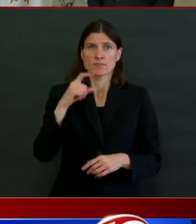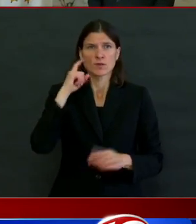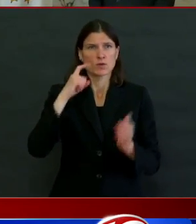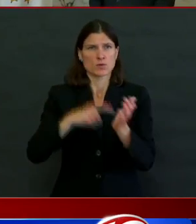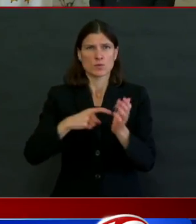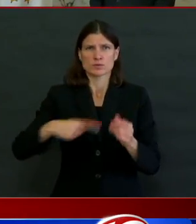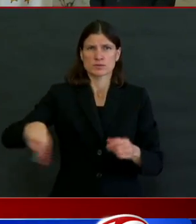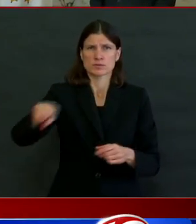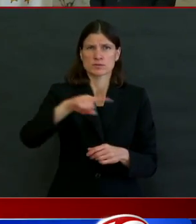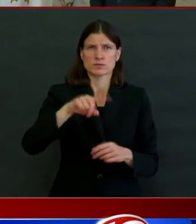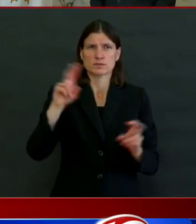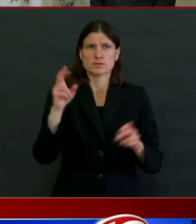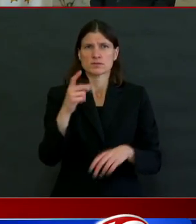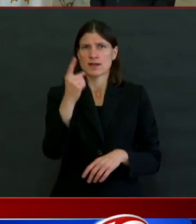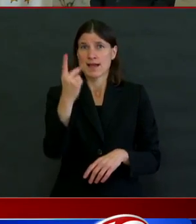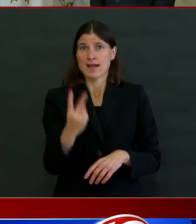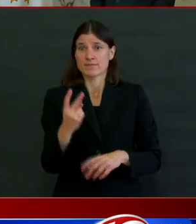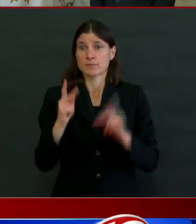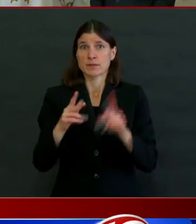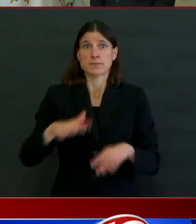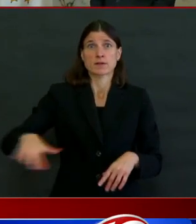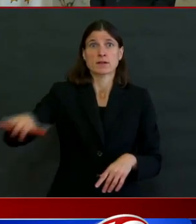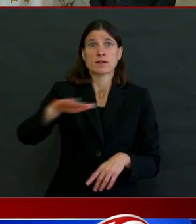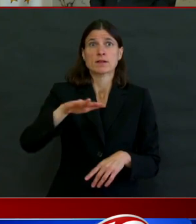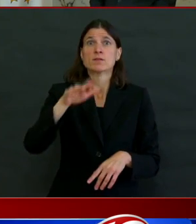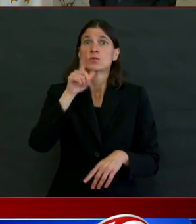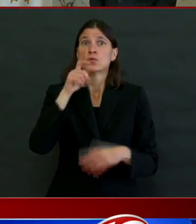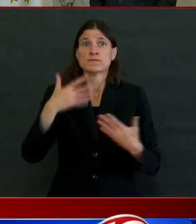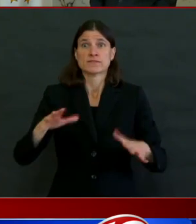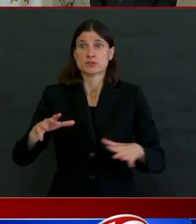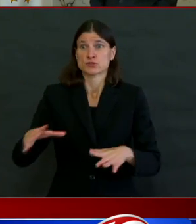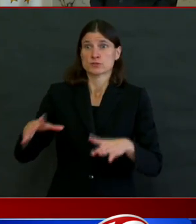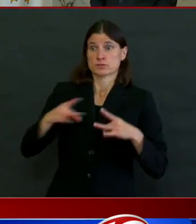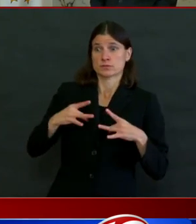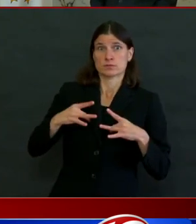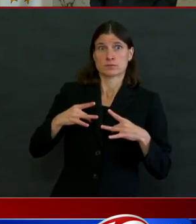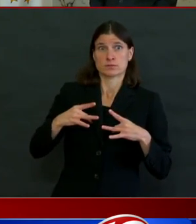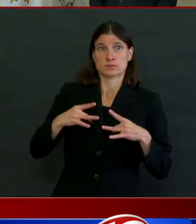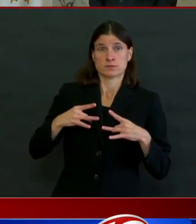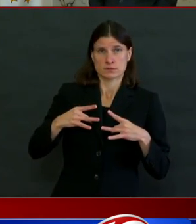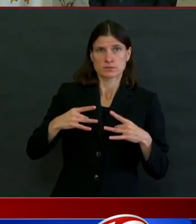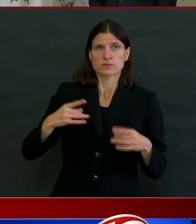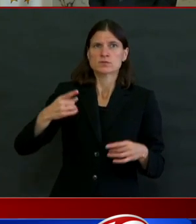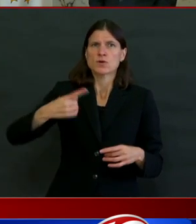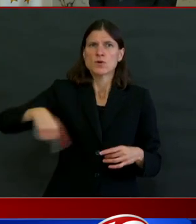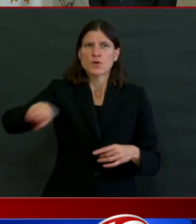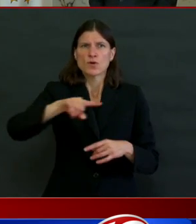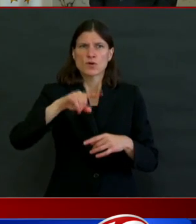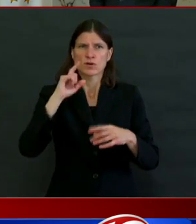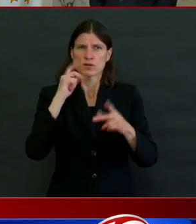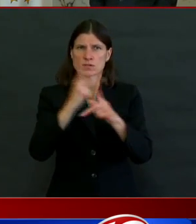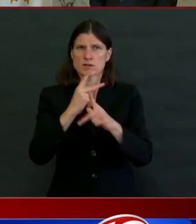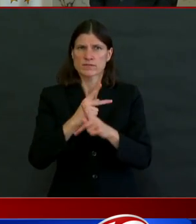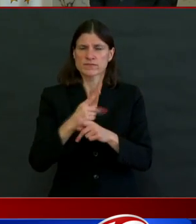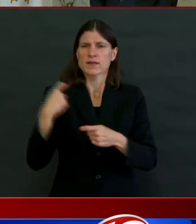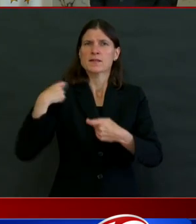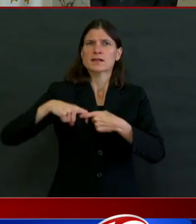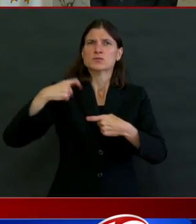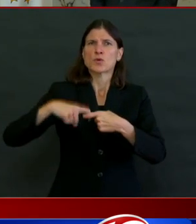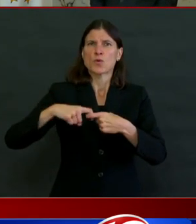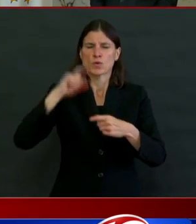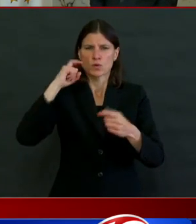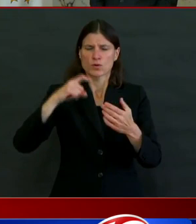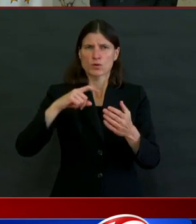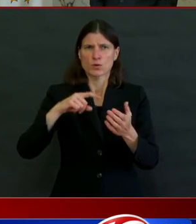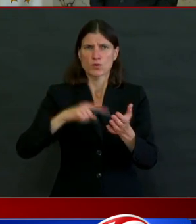cases are Latinos? That's an important question, Tony. And we're still understanding the data. We